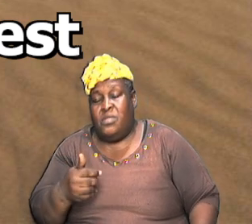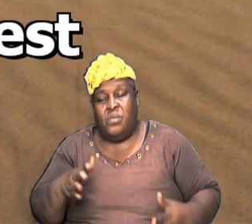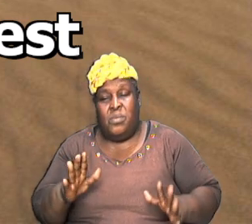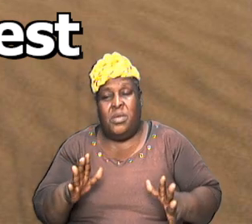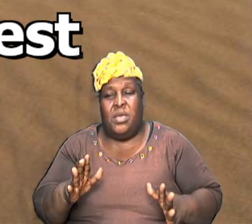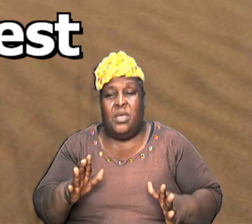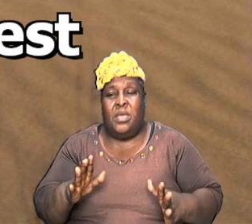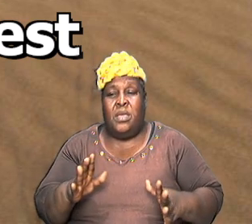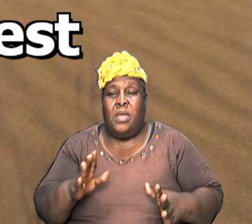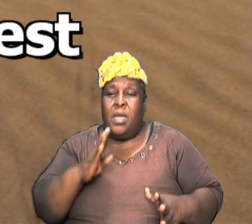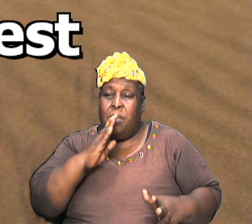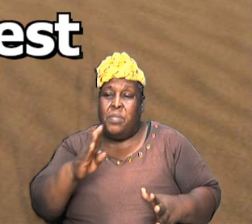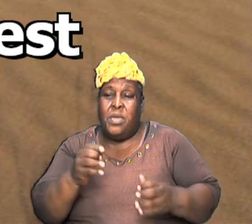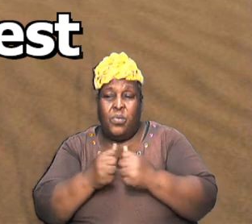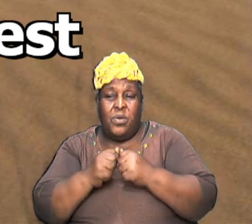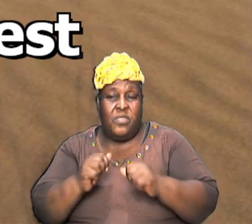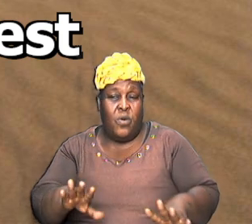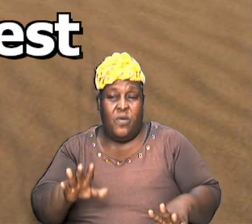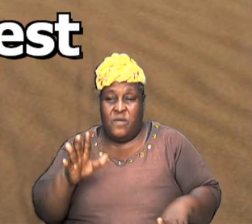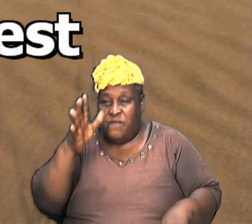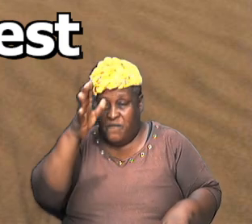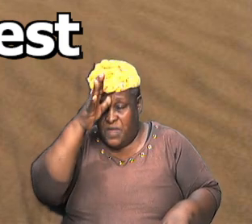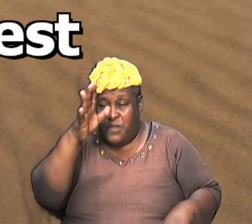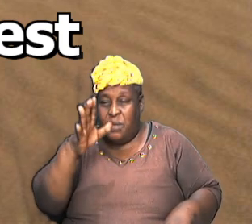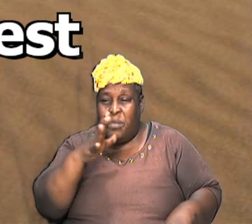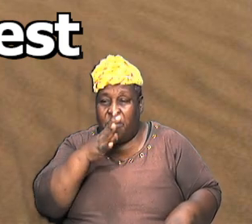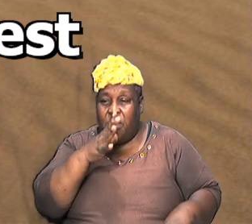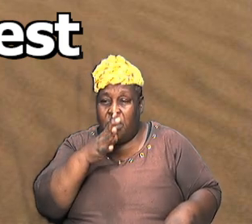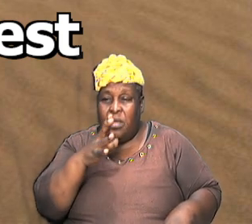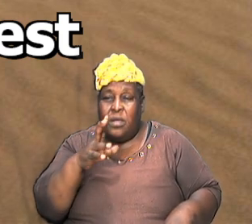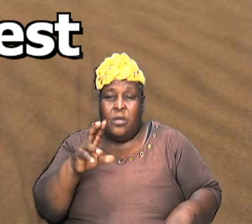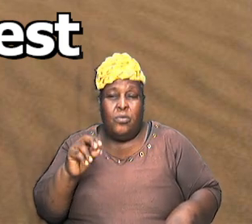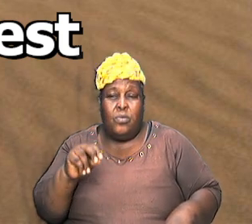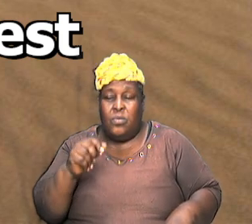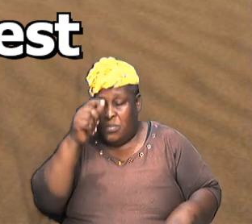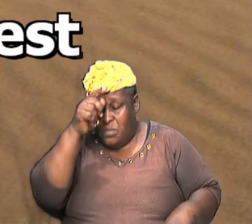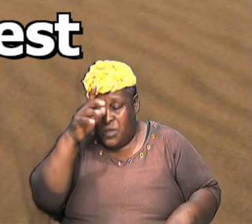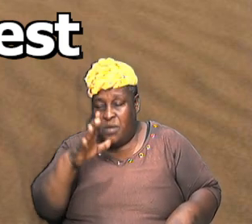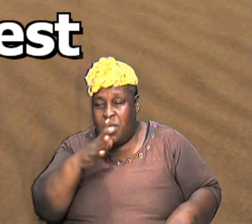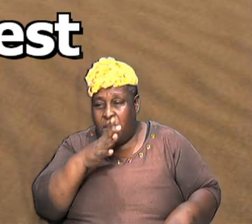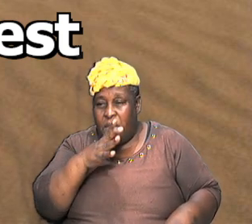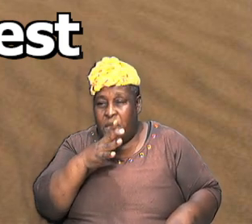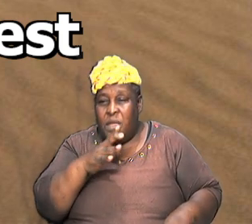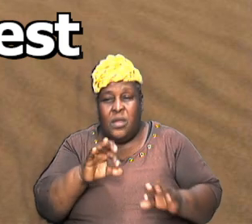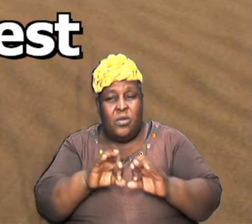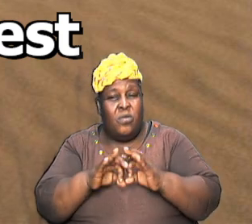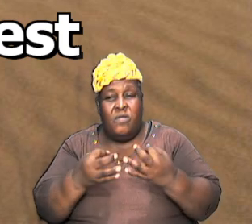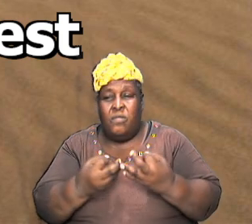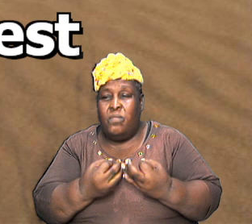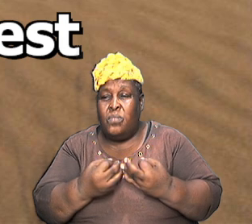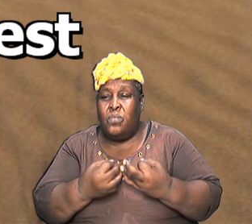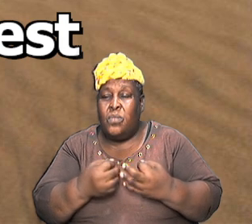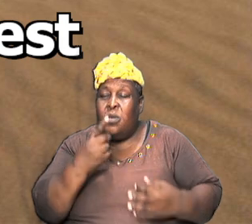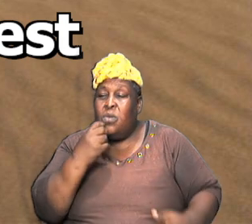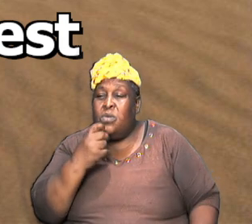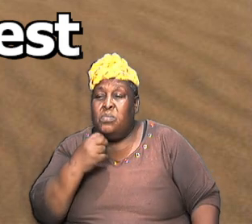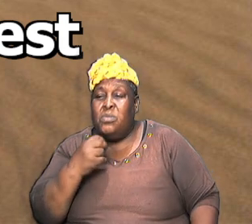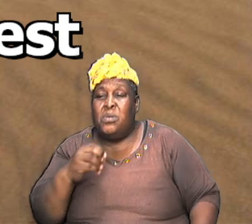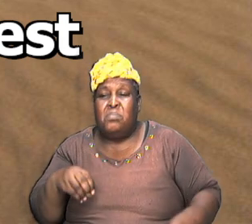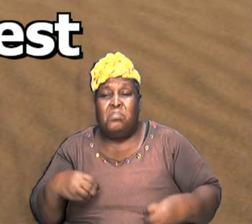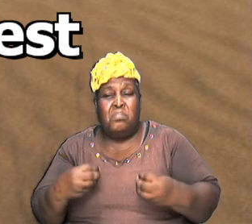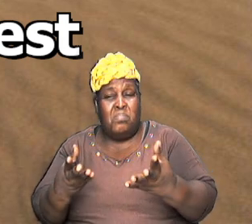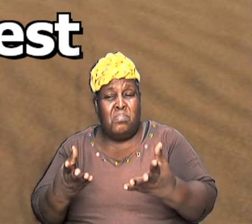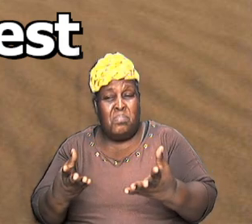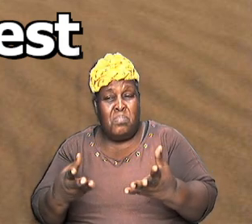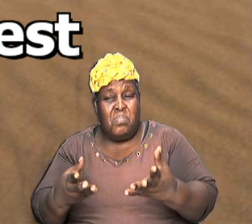literally be that he's without father and without mother that mean him do have no mother and do have no father in which case who is being presented here